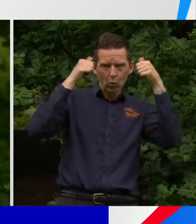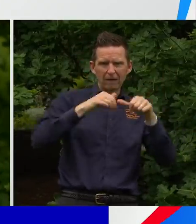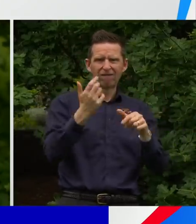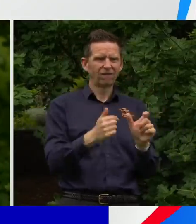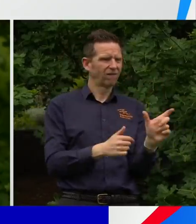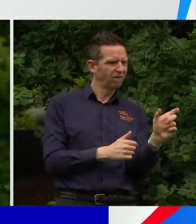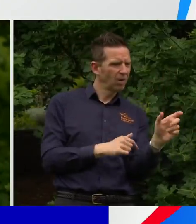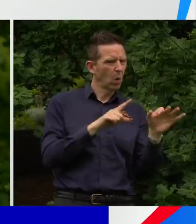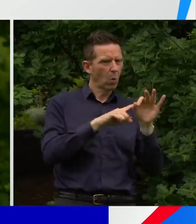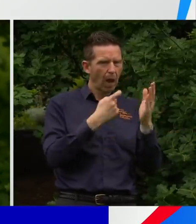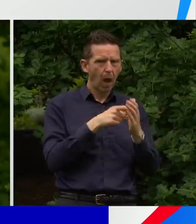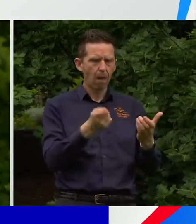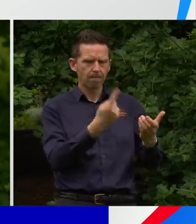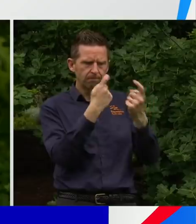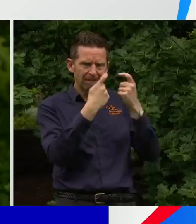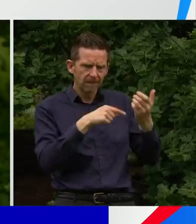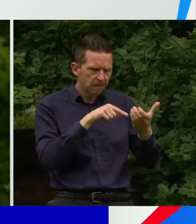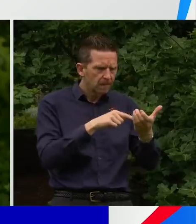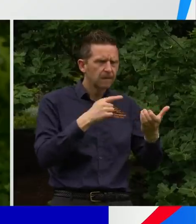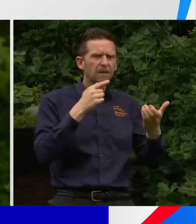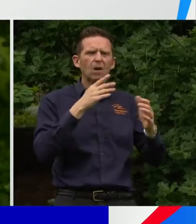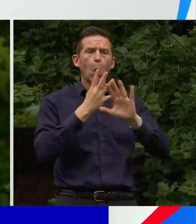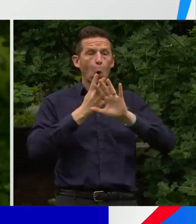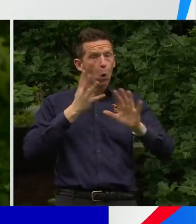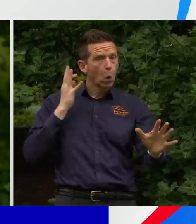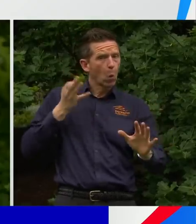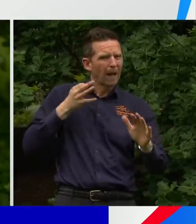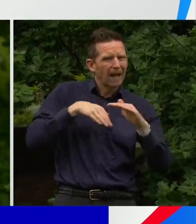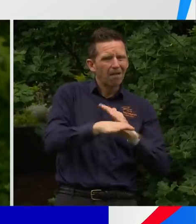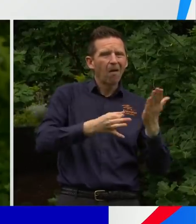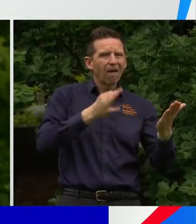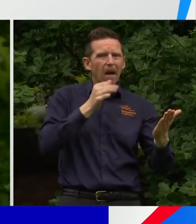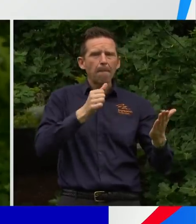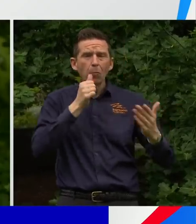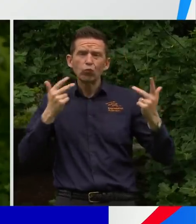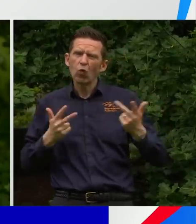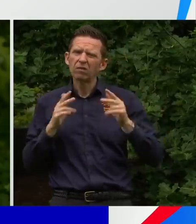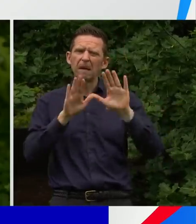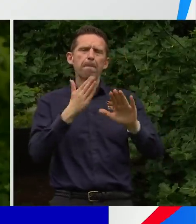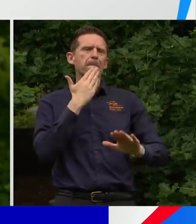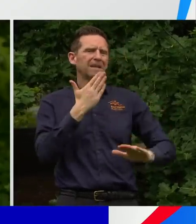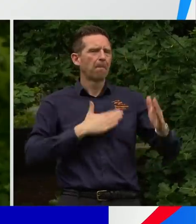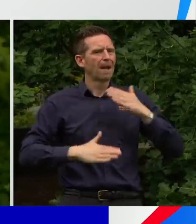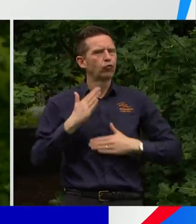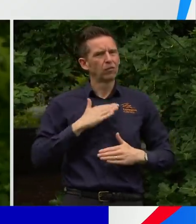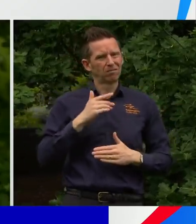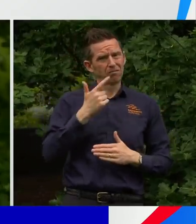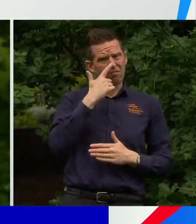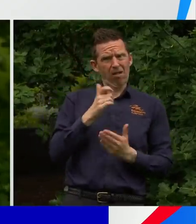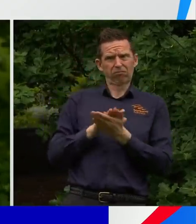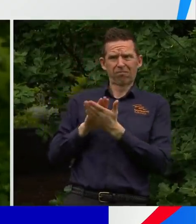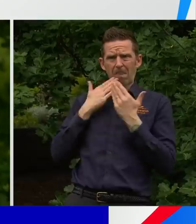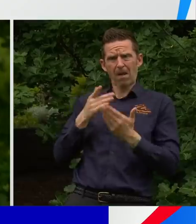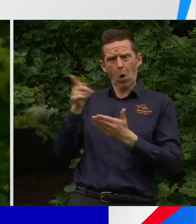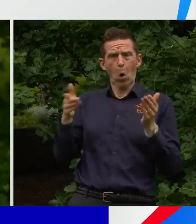be a few issues with queuing and all those sorts of things. But they're pleased to be open. They're pleased to be